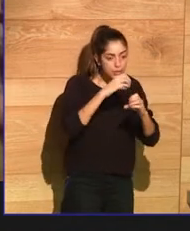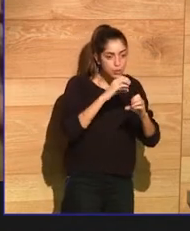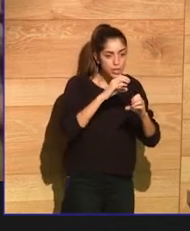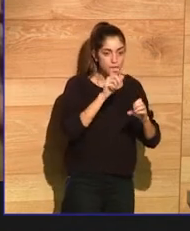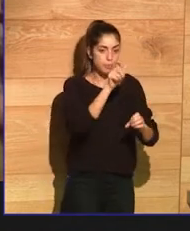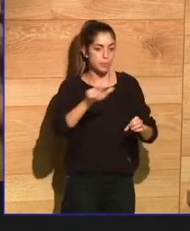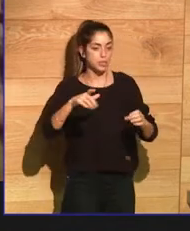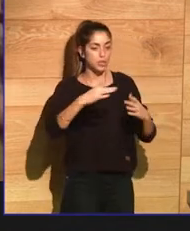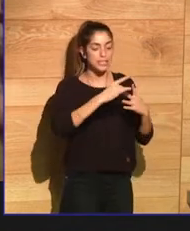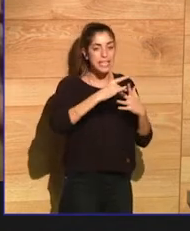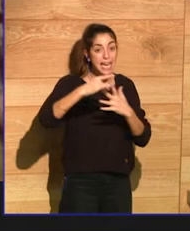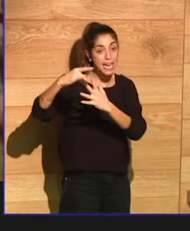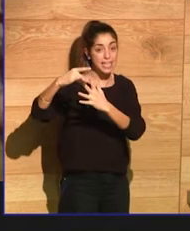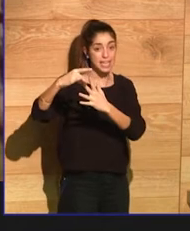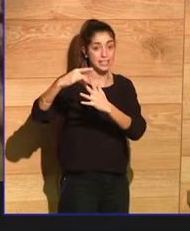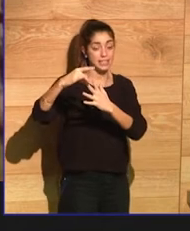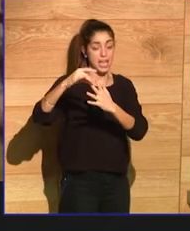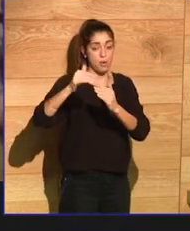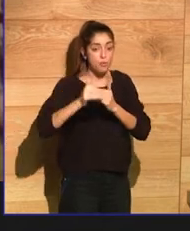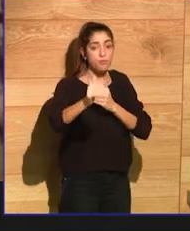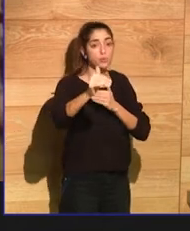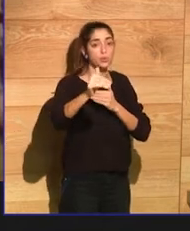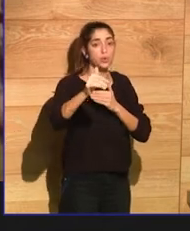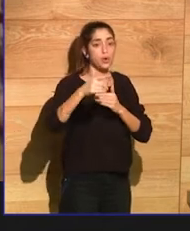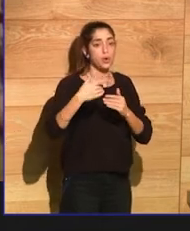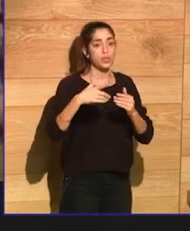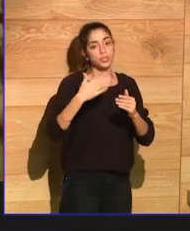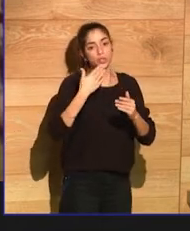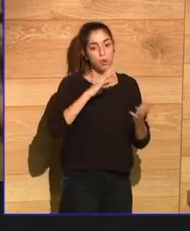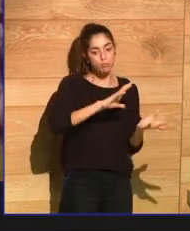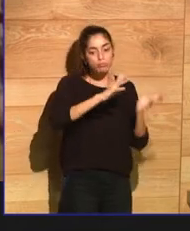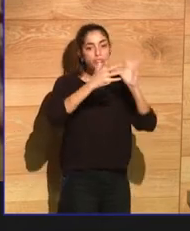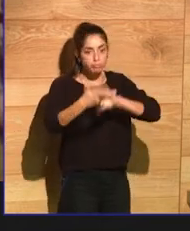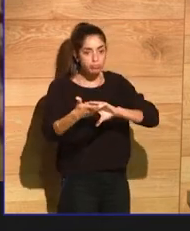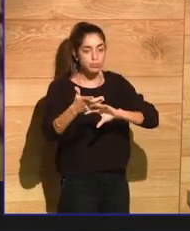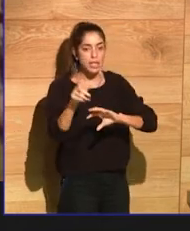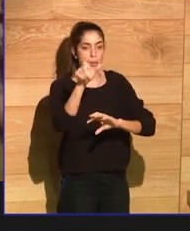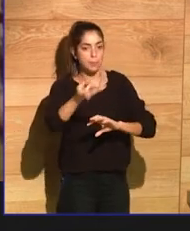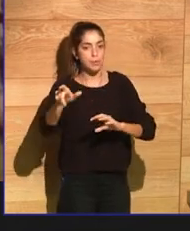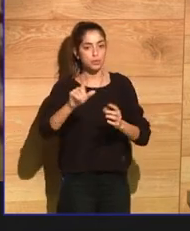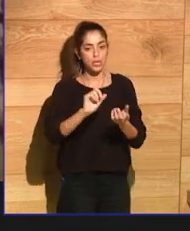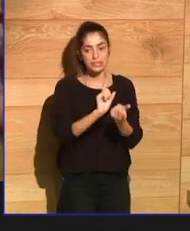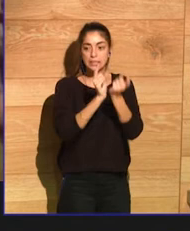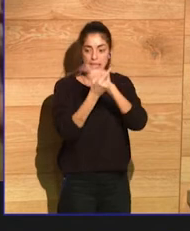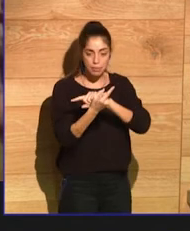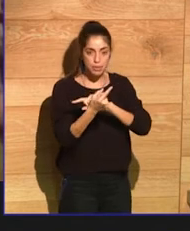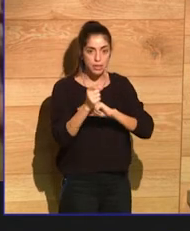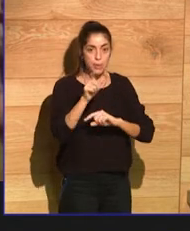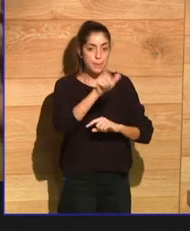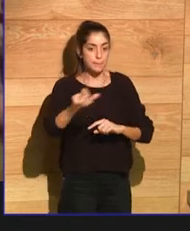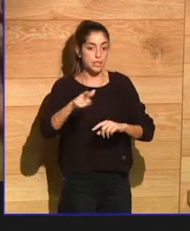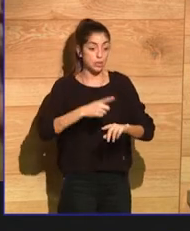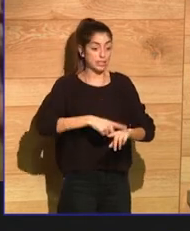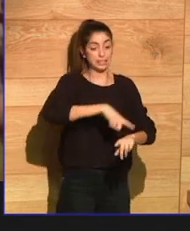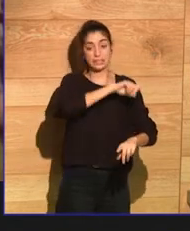The people will distinguish themselves. The most extreme people will be killed or they will kill themselves. But